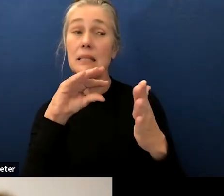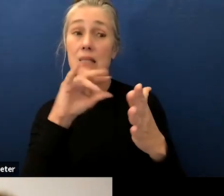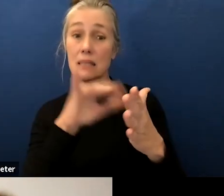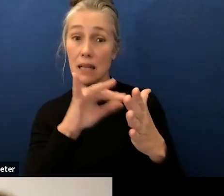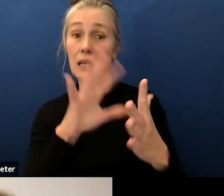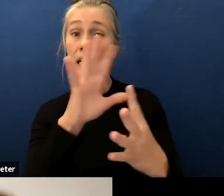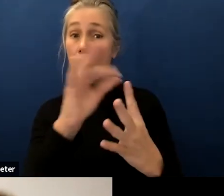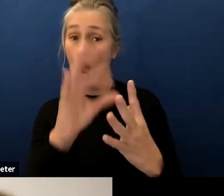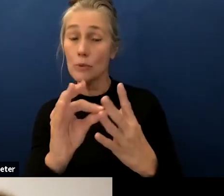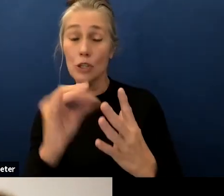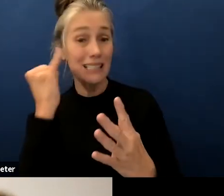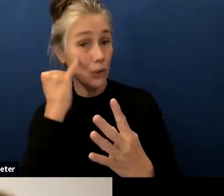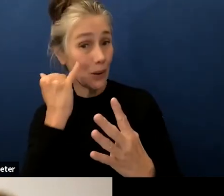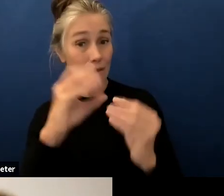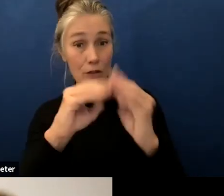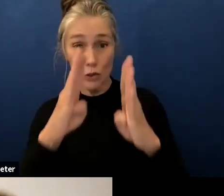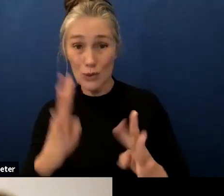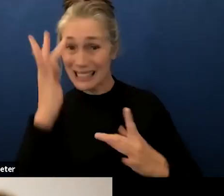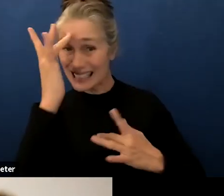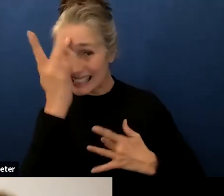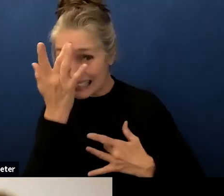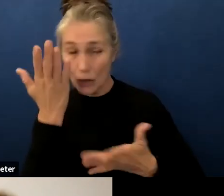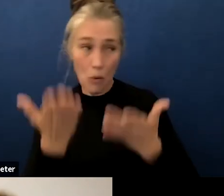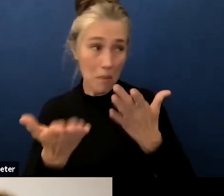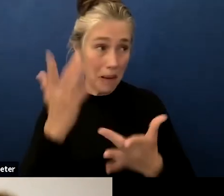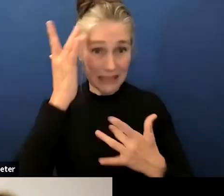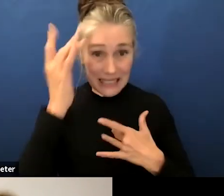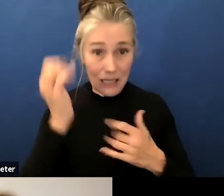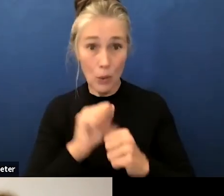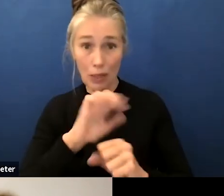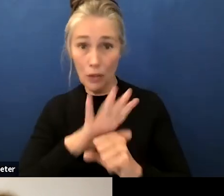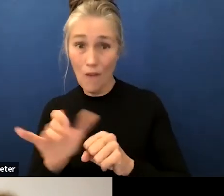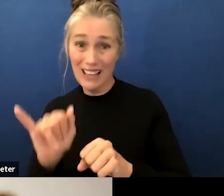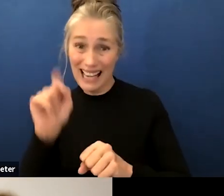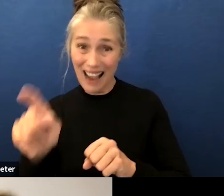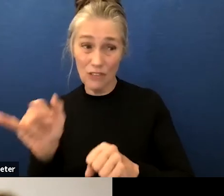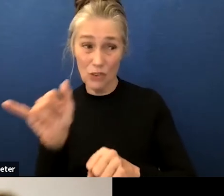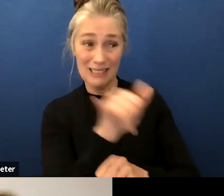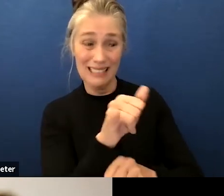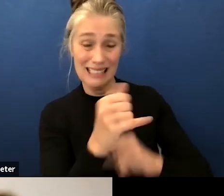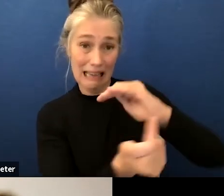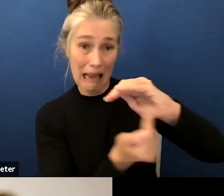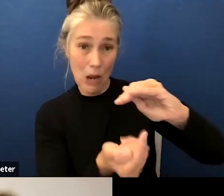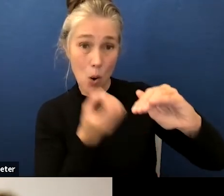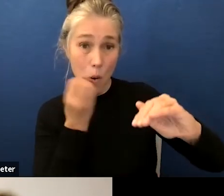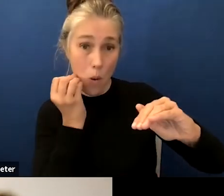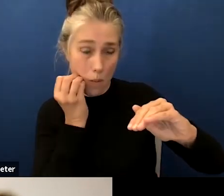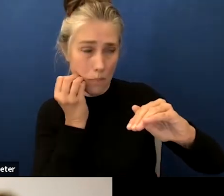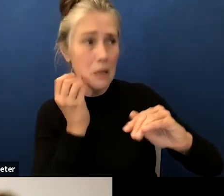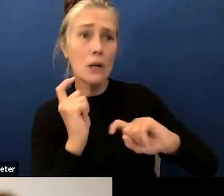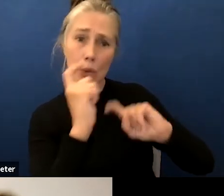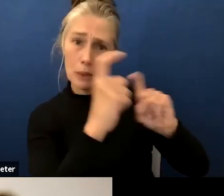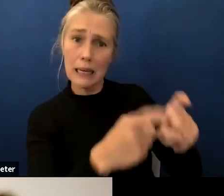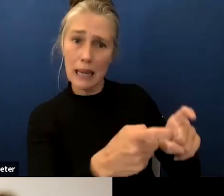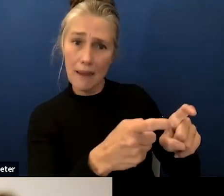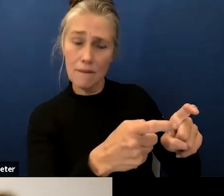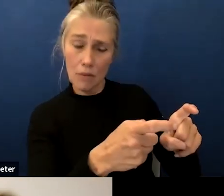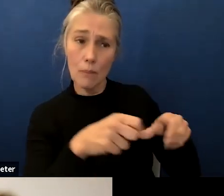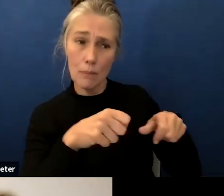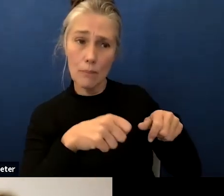can complete their work as they are able and they can be counted as present